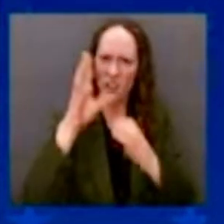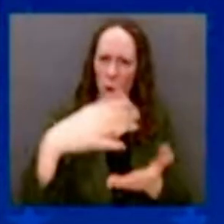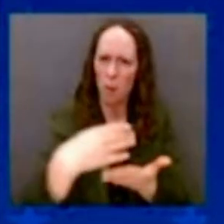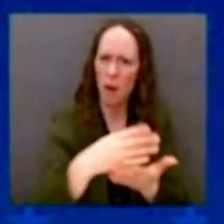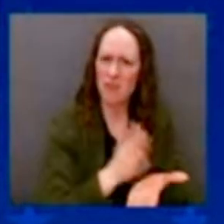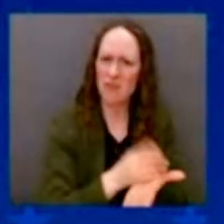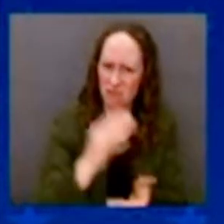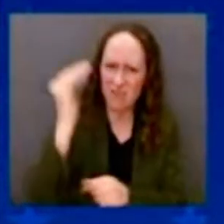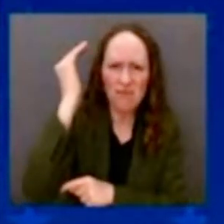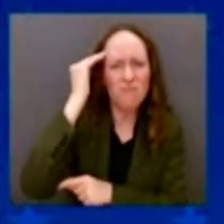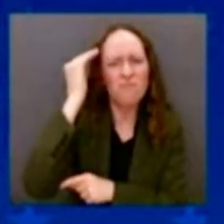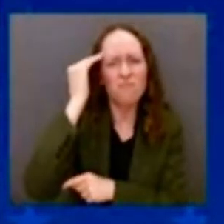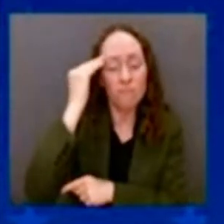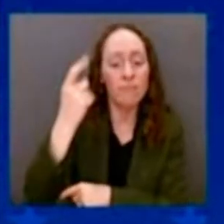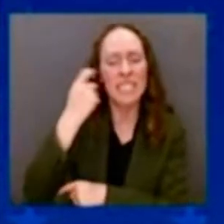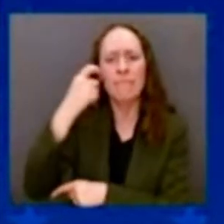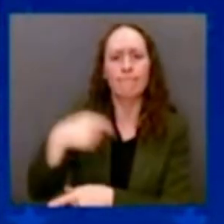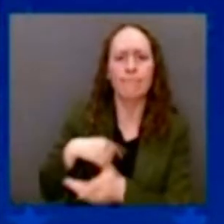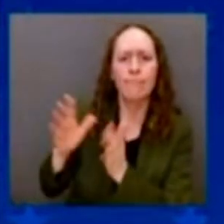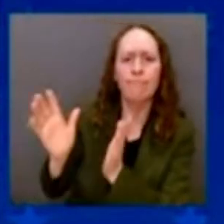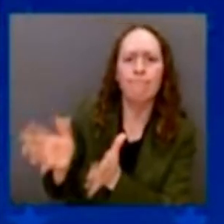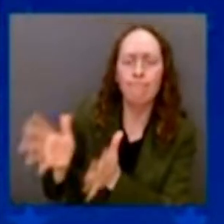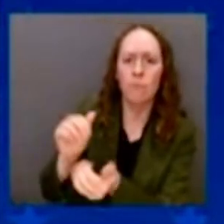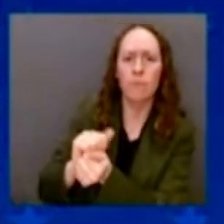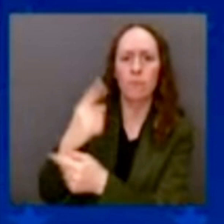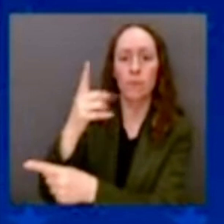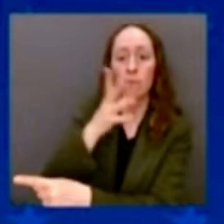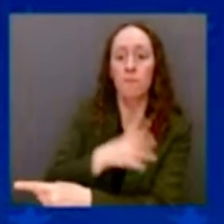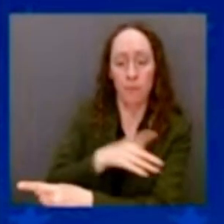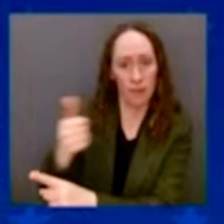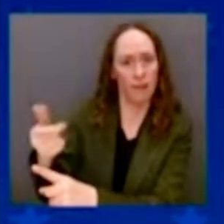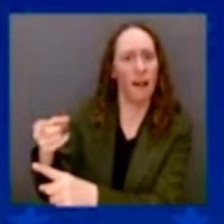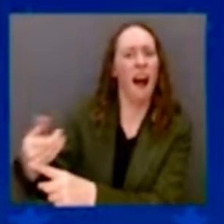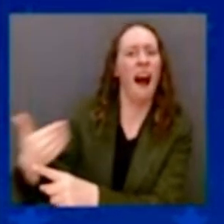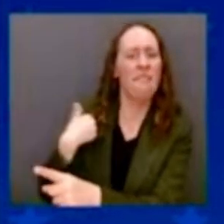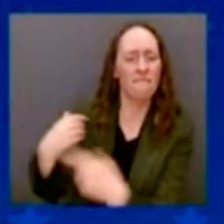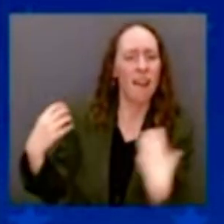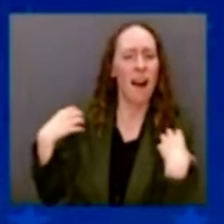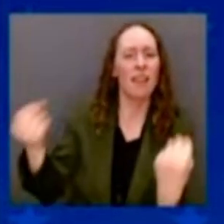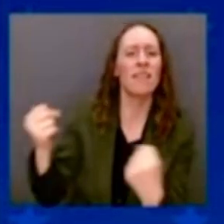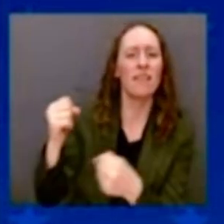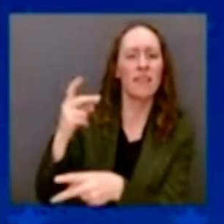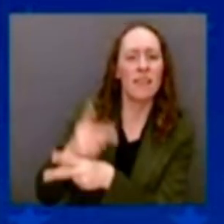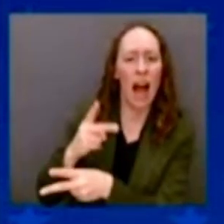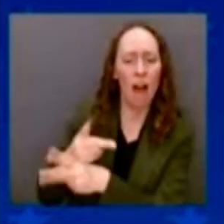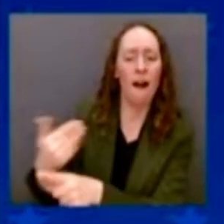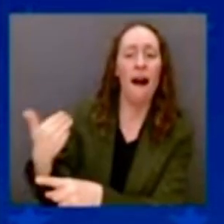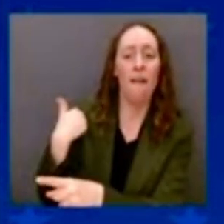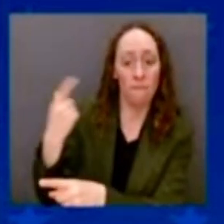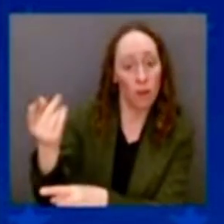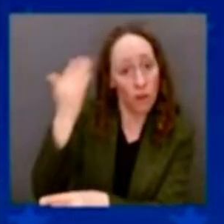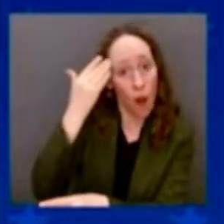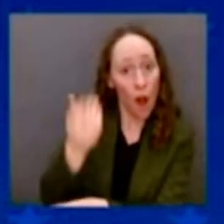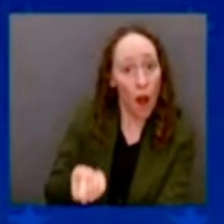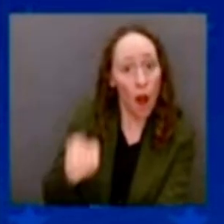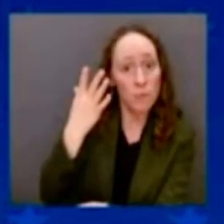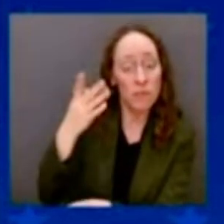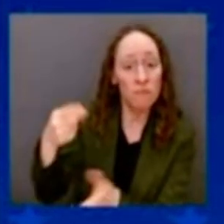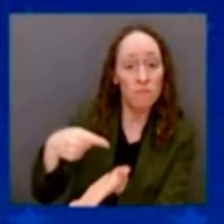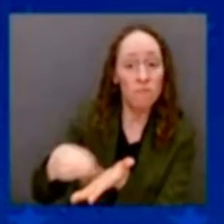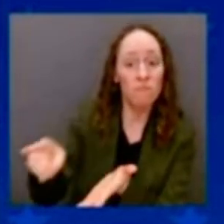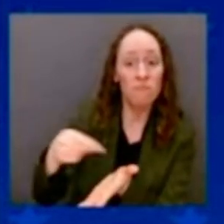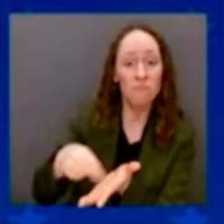are six hundred six hundred thousand dollars a year. Seven thousand dollars a month. Well, guess what?